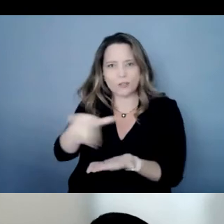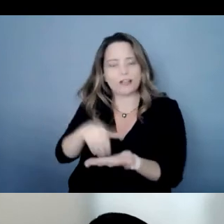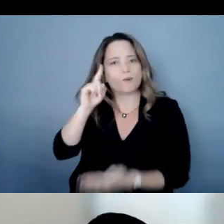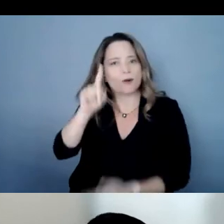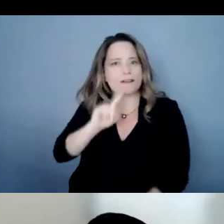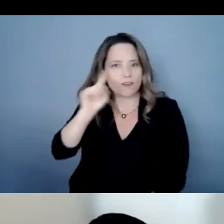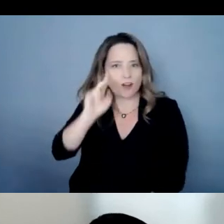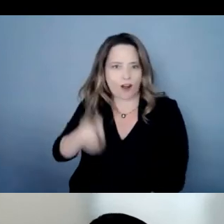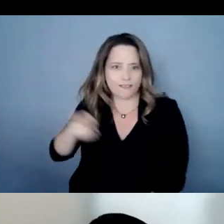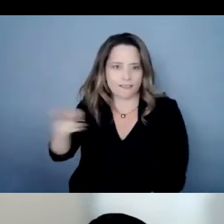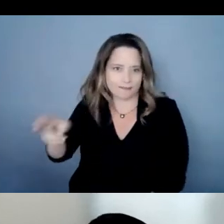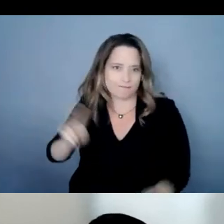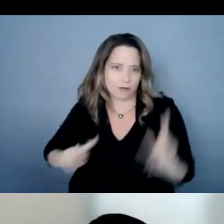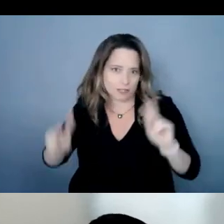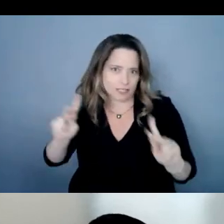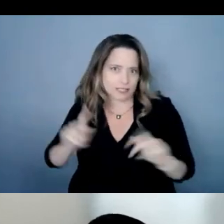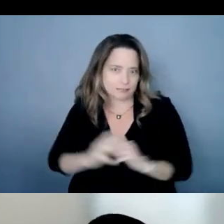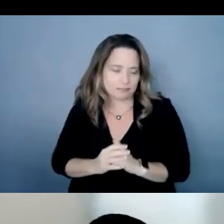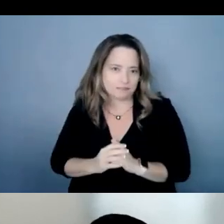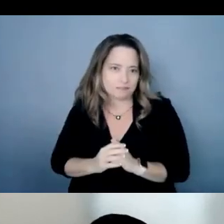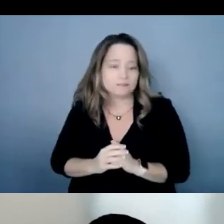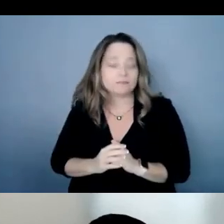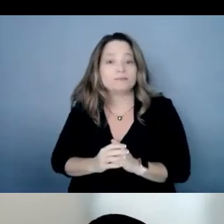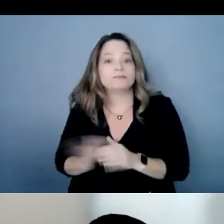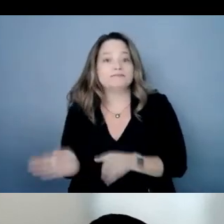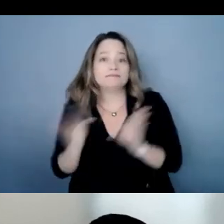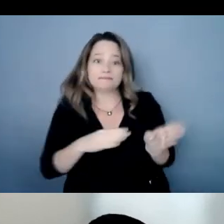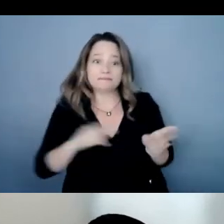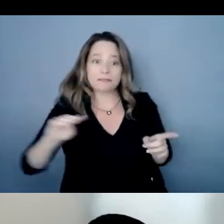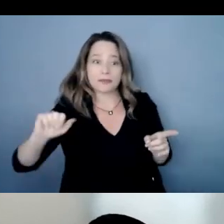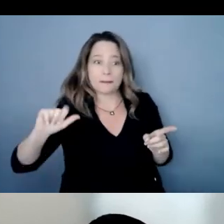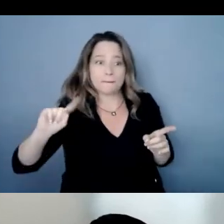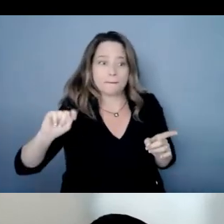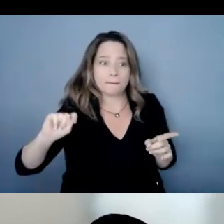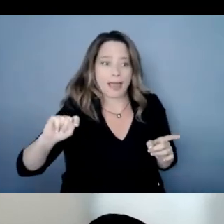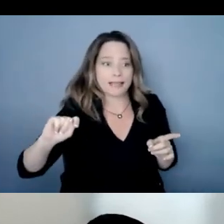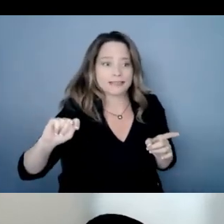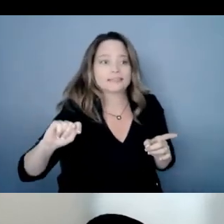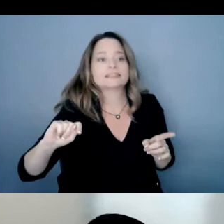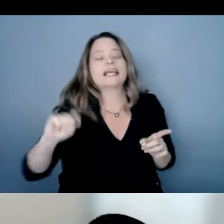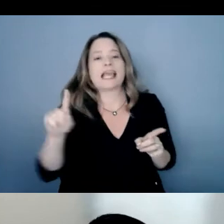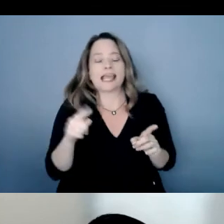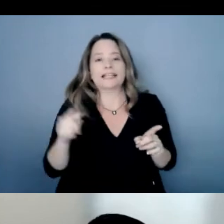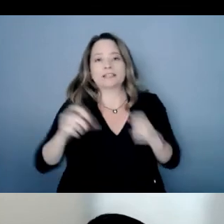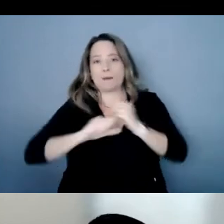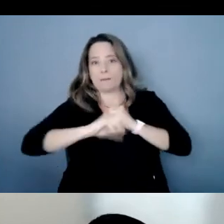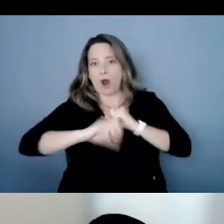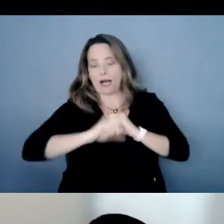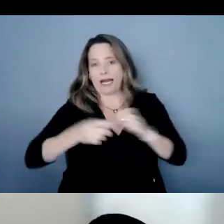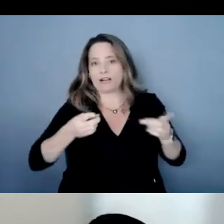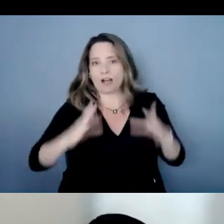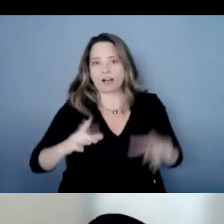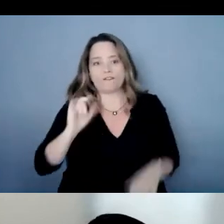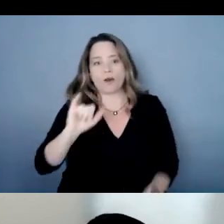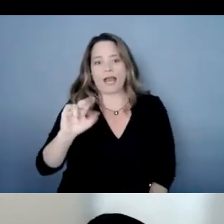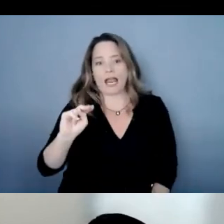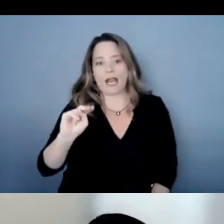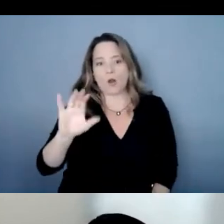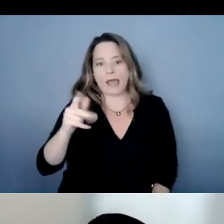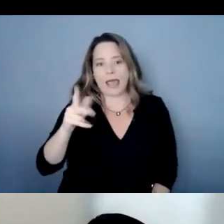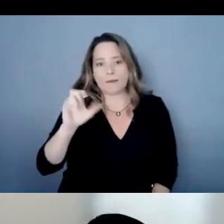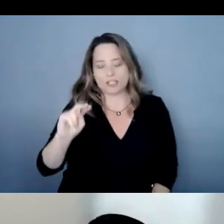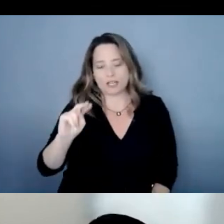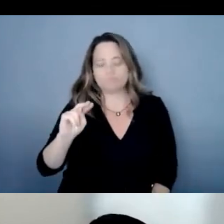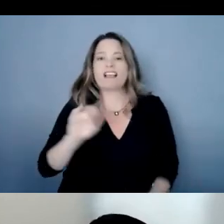of hearing persons and matt grancalvez is the marketing director for inner caption a position he has held